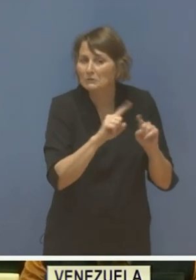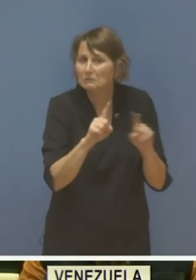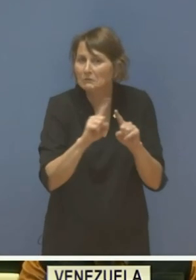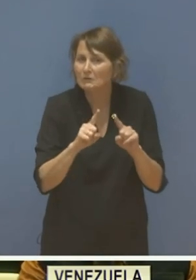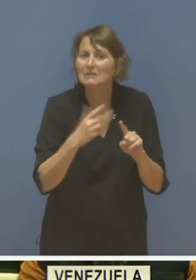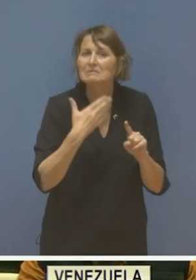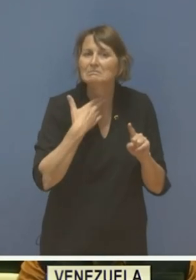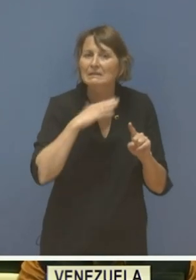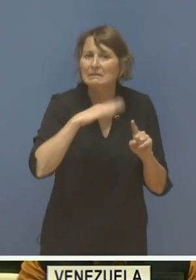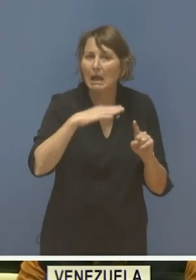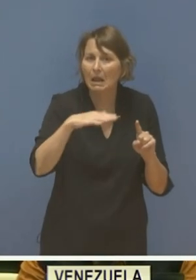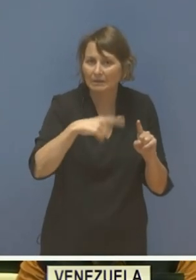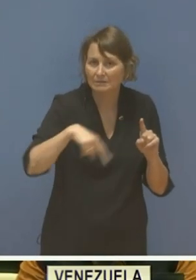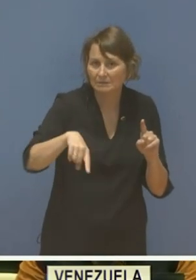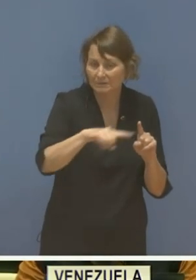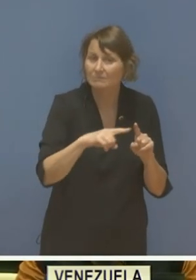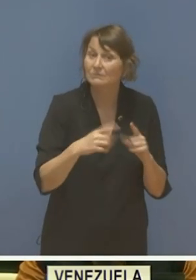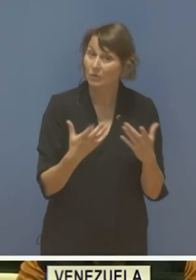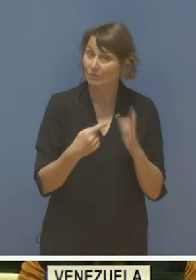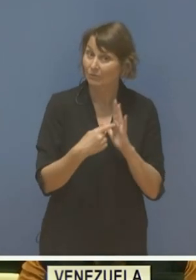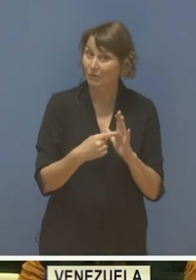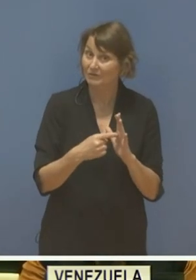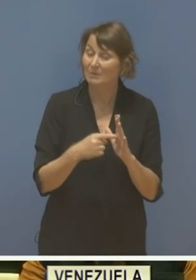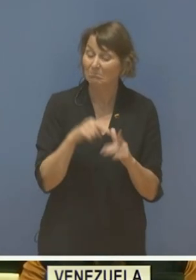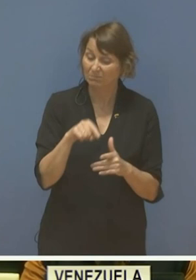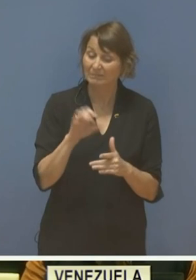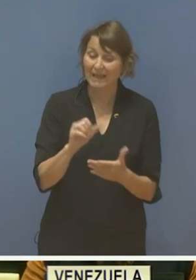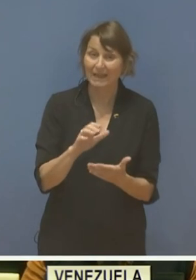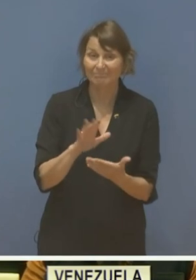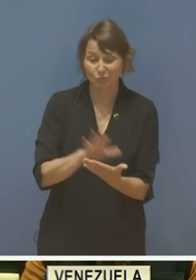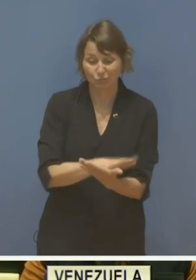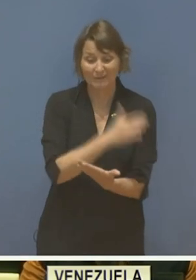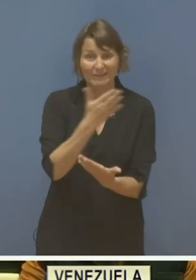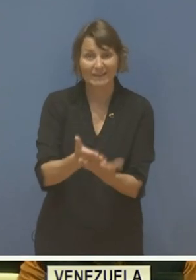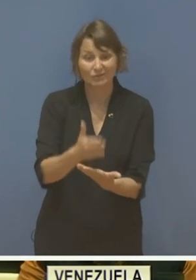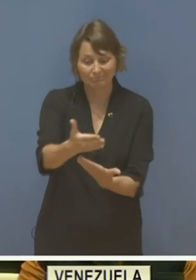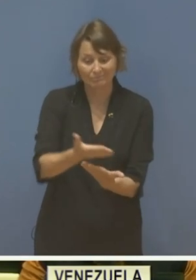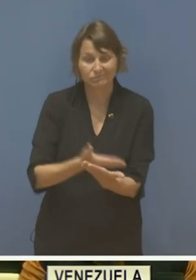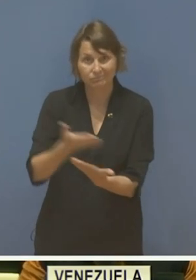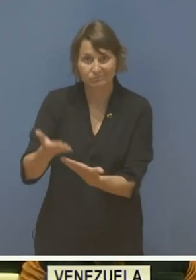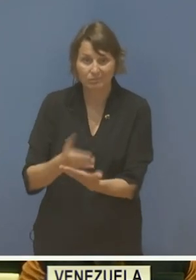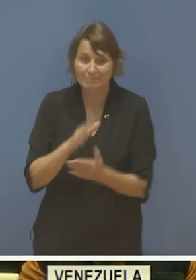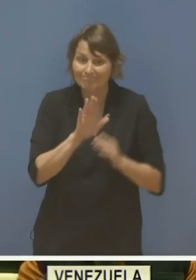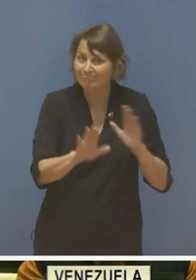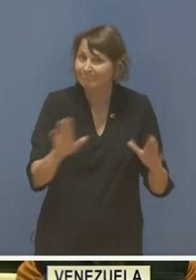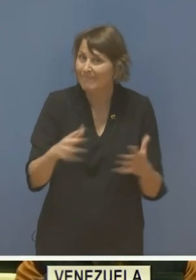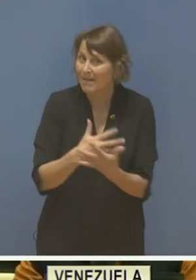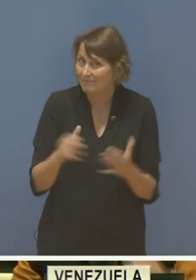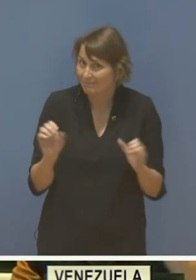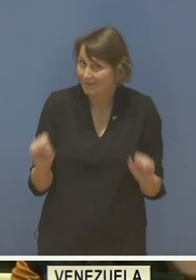through a translation of UNDRIP into all of these maternal languages. In this regard,